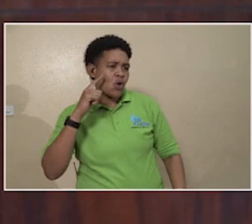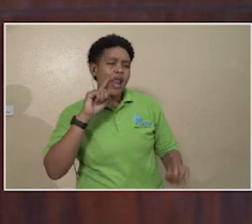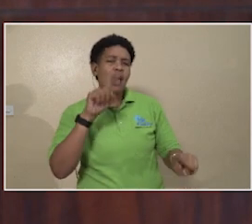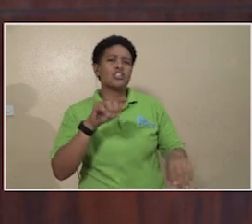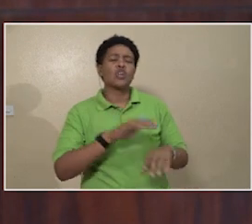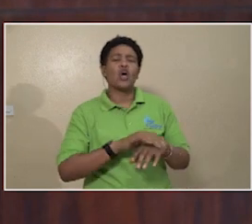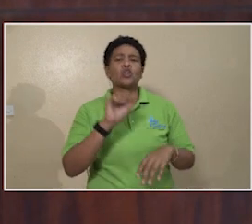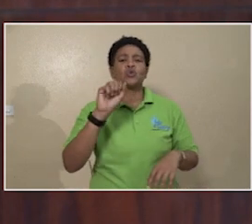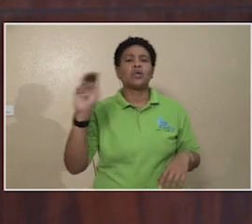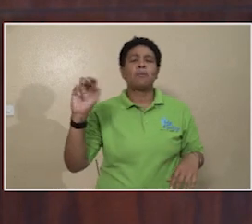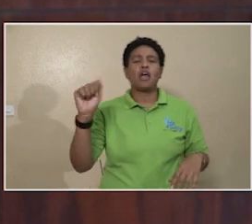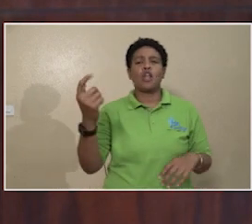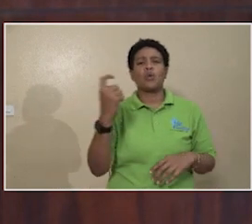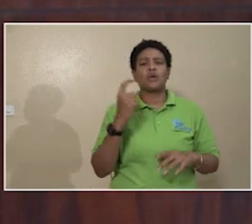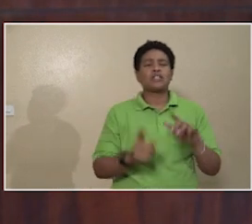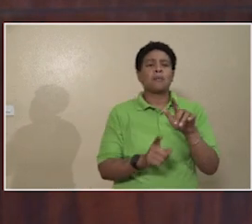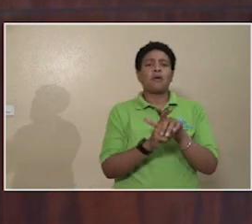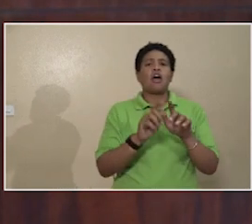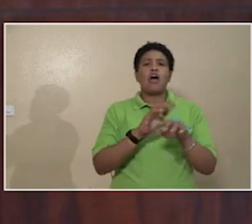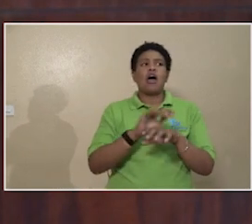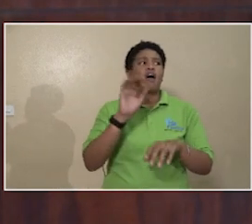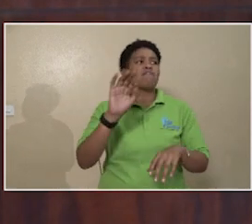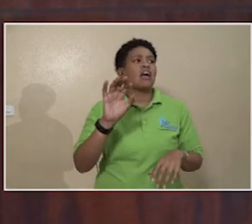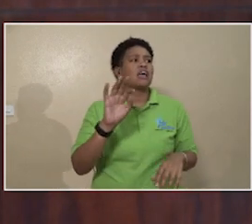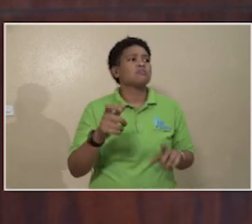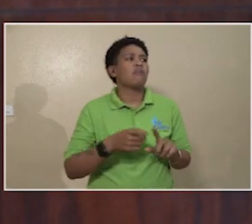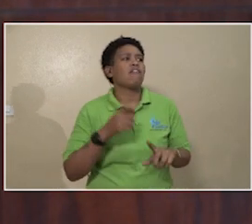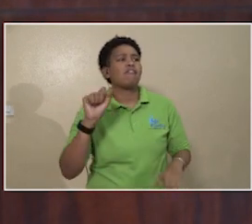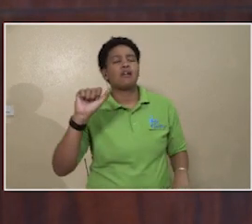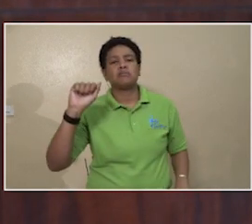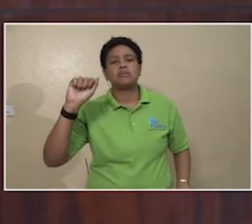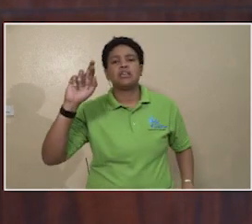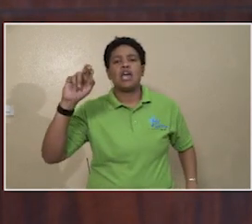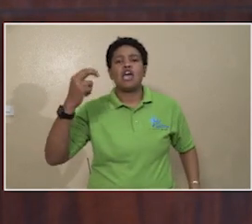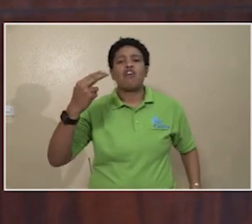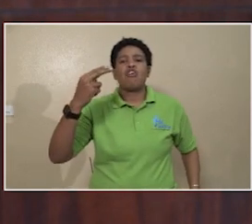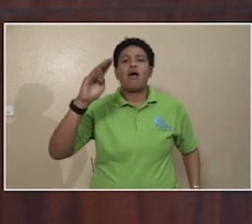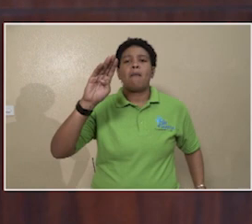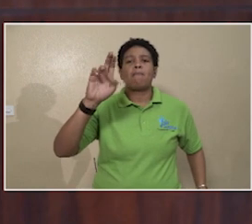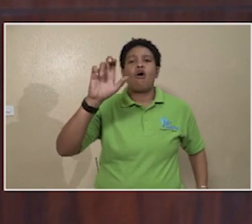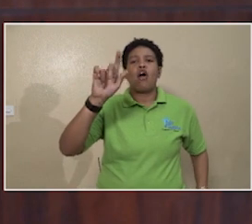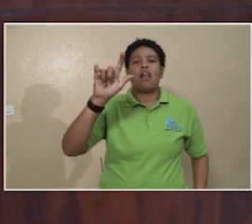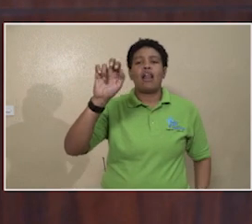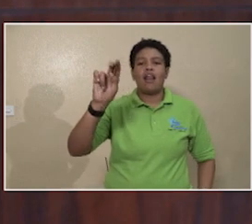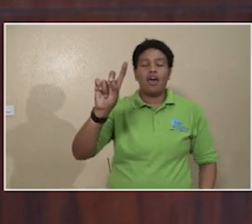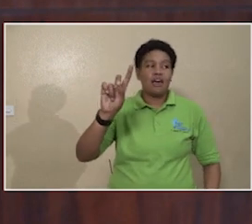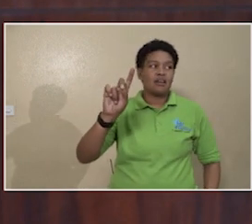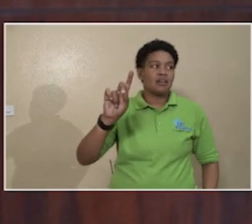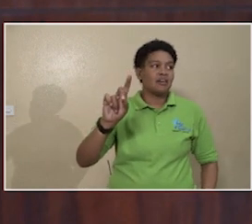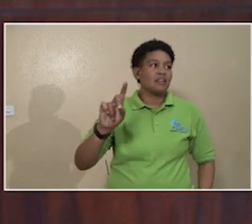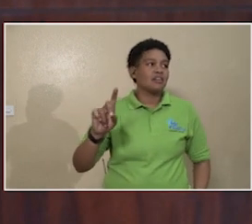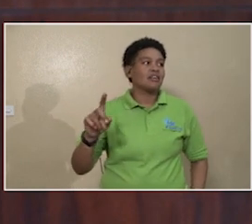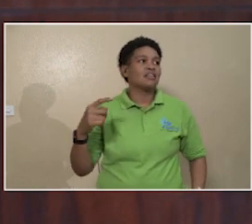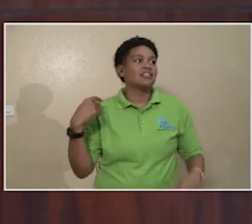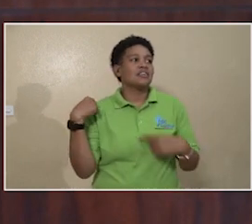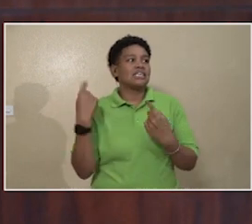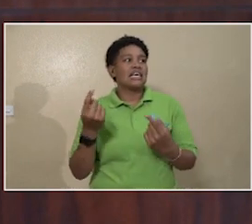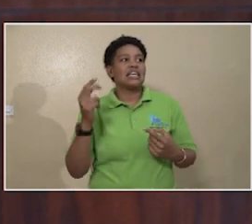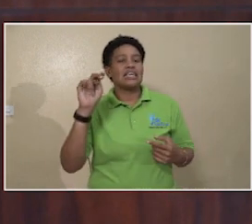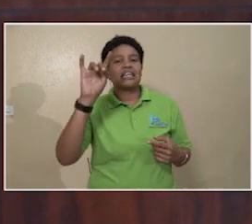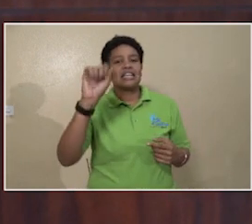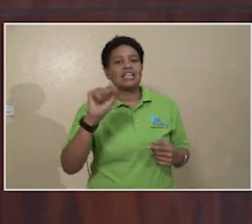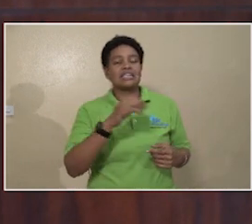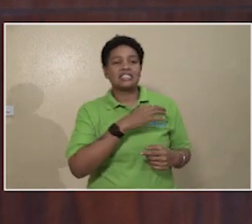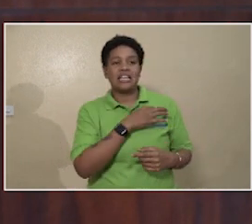Another question coming in on Facebook from Sarah Buckland, and she's asking, since NIDS is